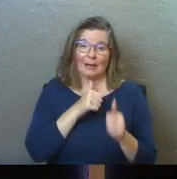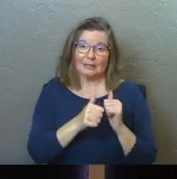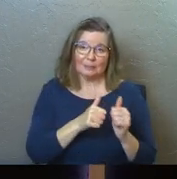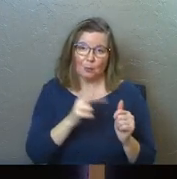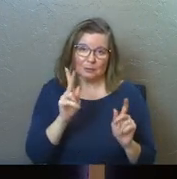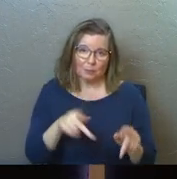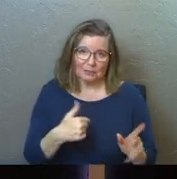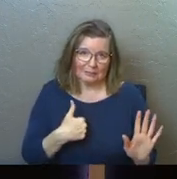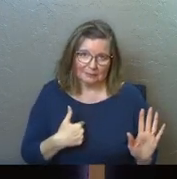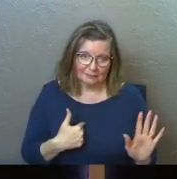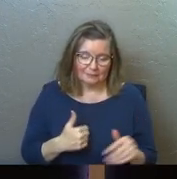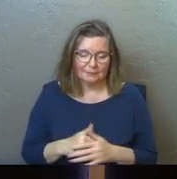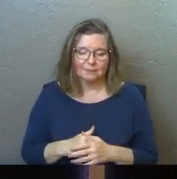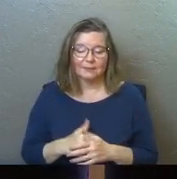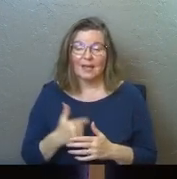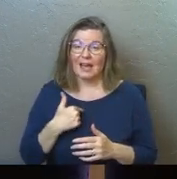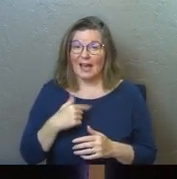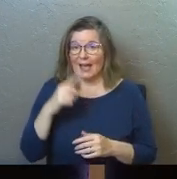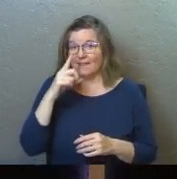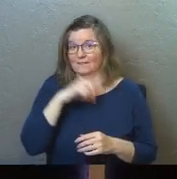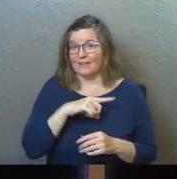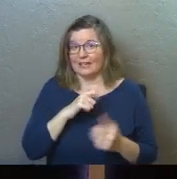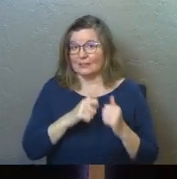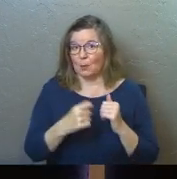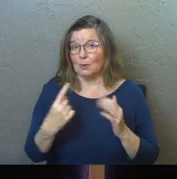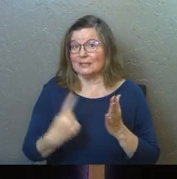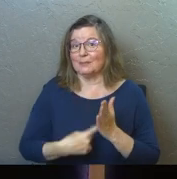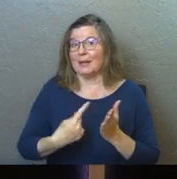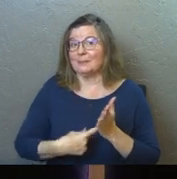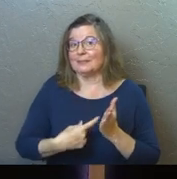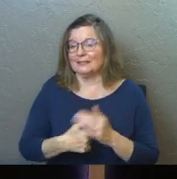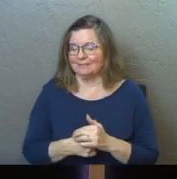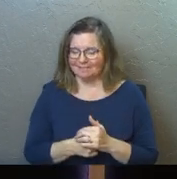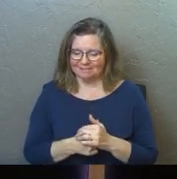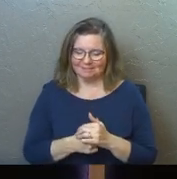a sports person. I fake sports sometimes. Sometimes.